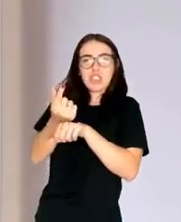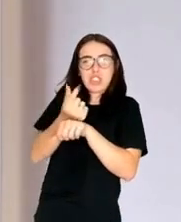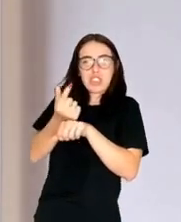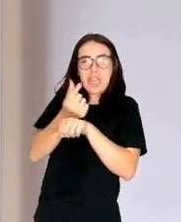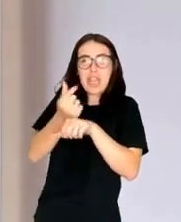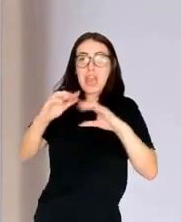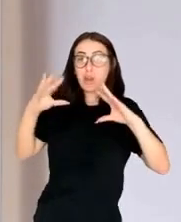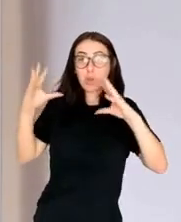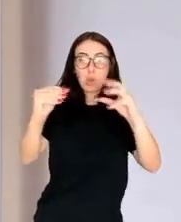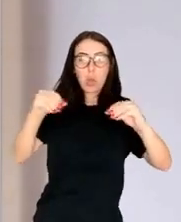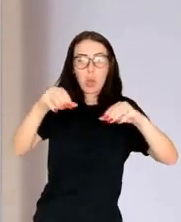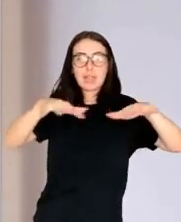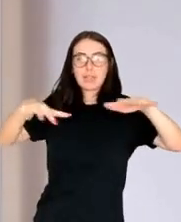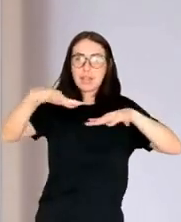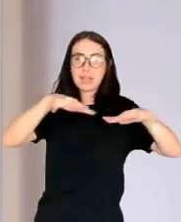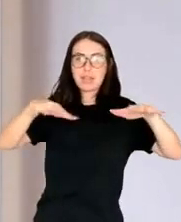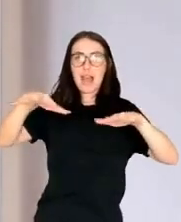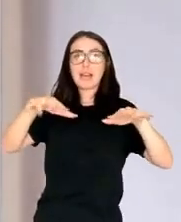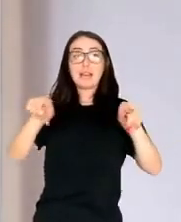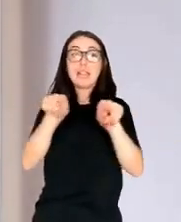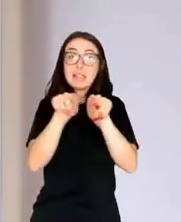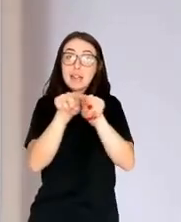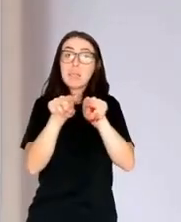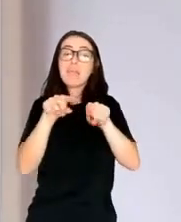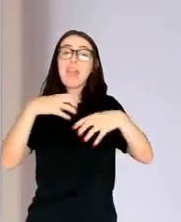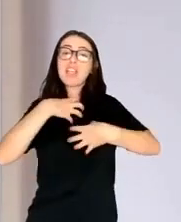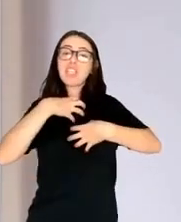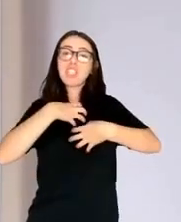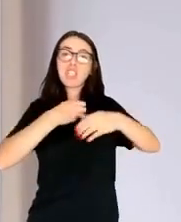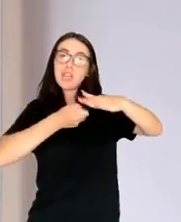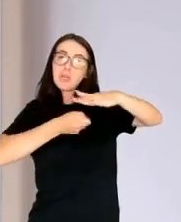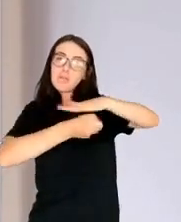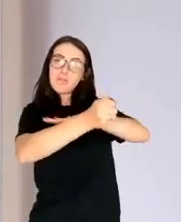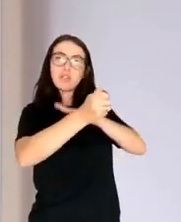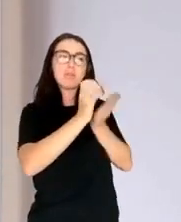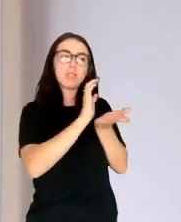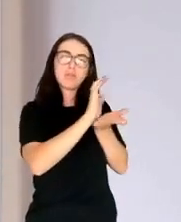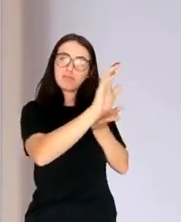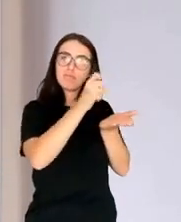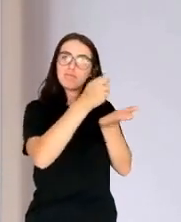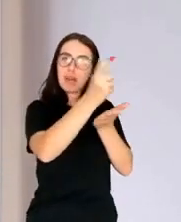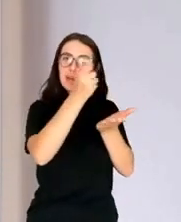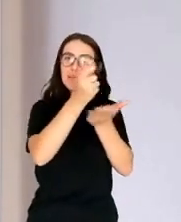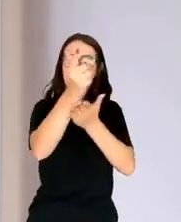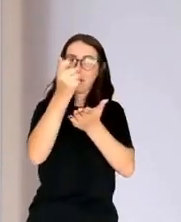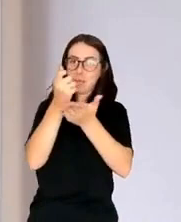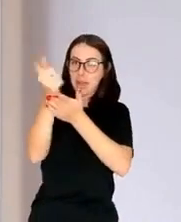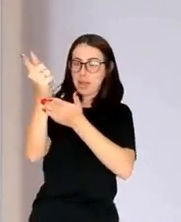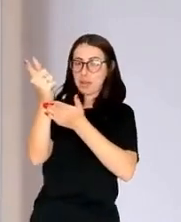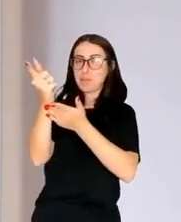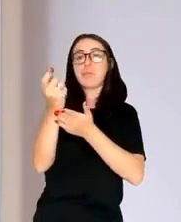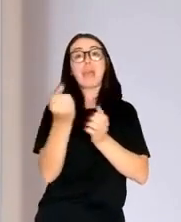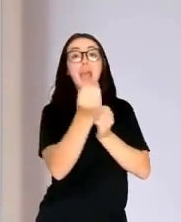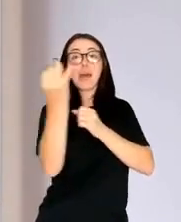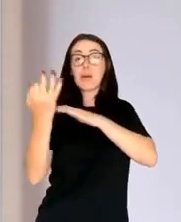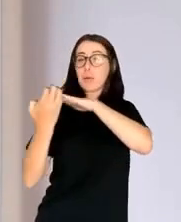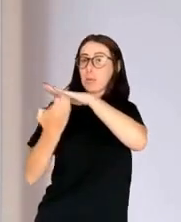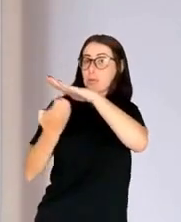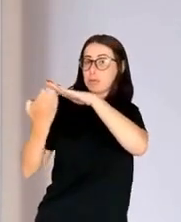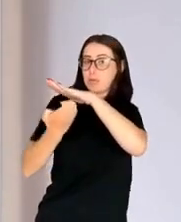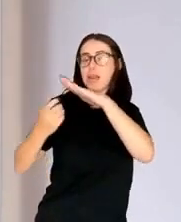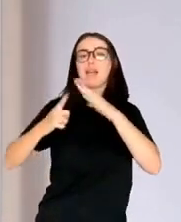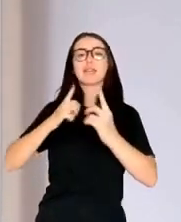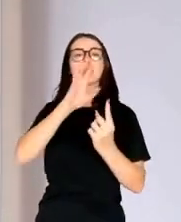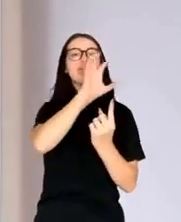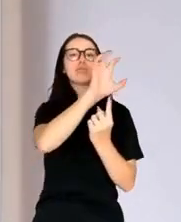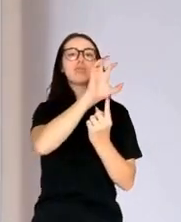looks at harvesting value from news organizations. It affects what medical ailments and drugs get studied and media companies are